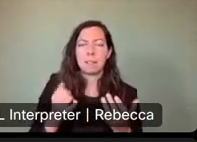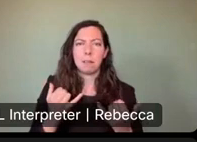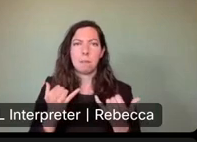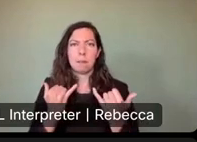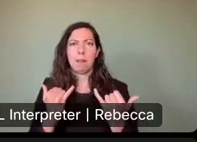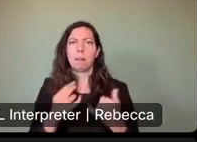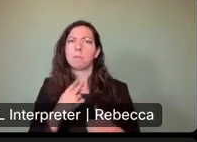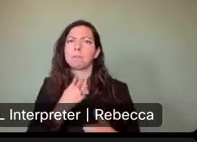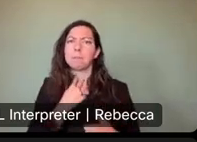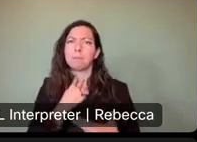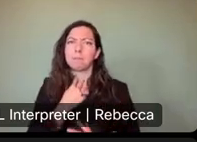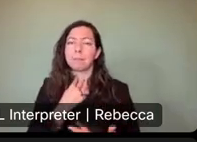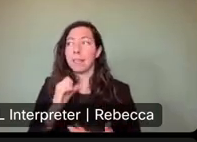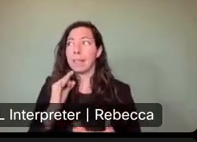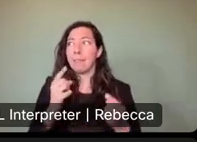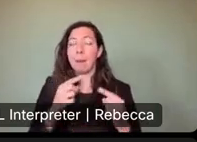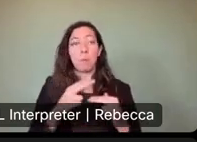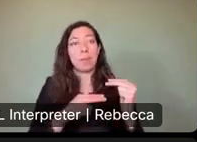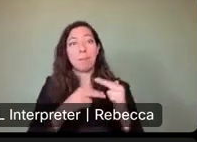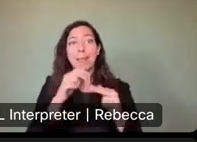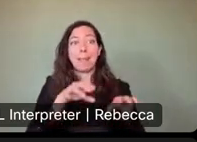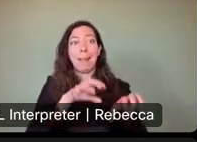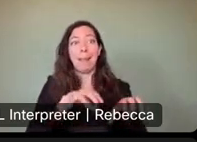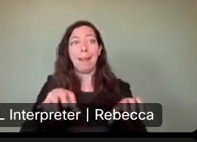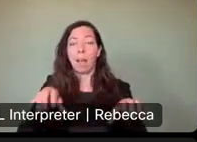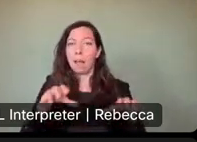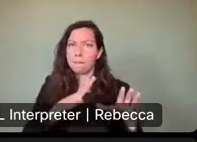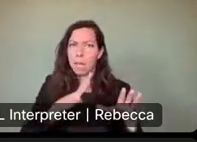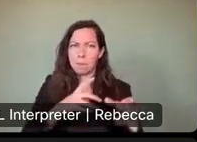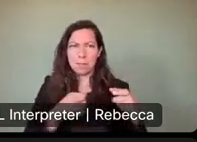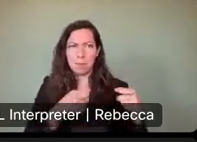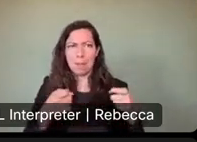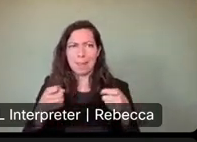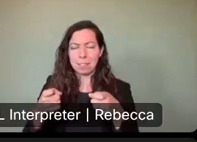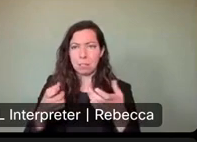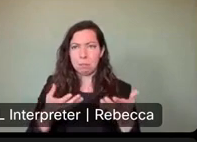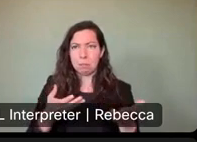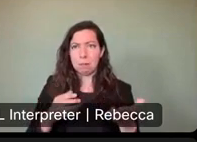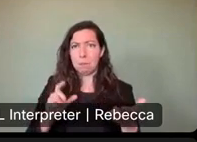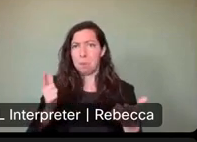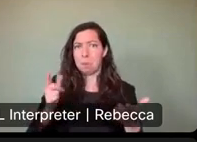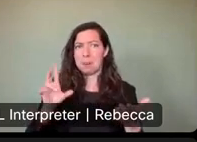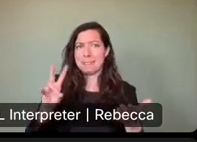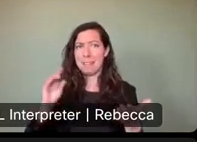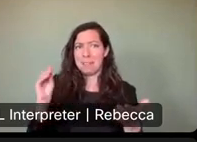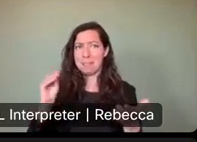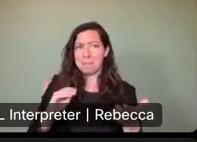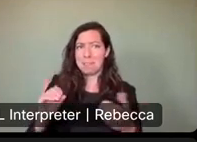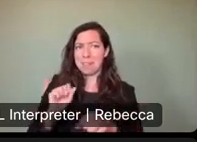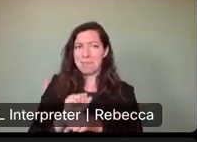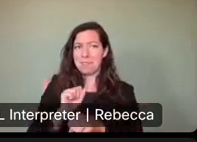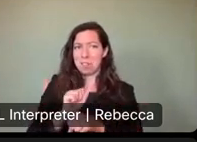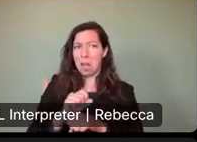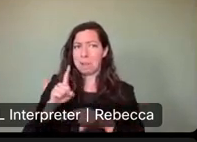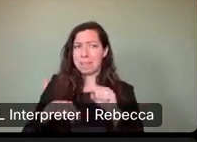where if we build it, we have to manage for it. And, um, with a 27% vacancy rate that makes it tough.